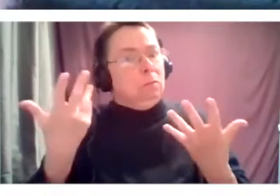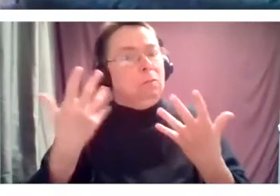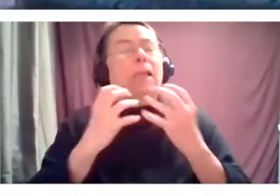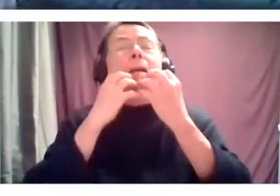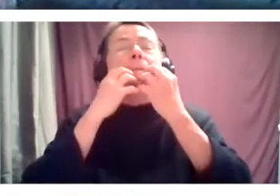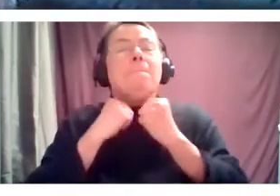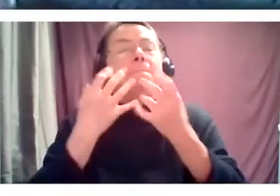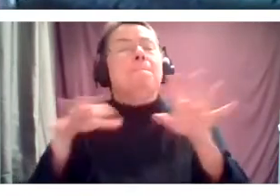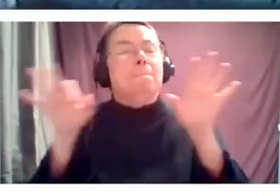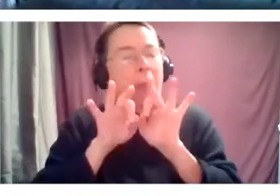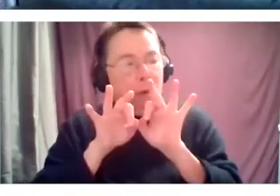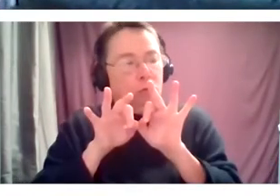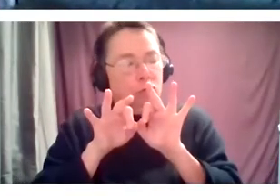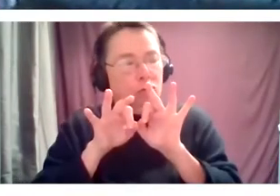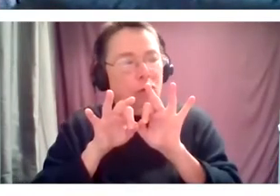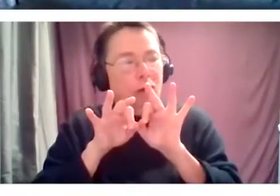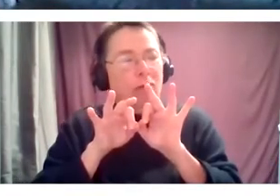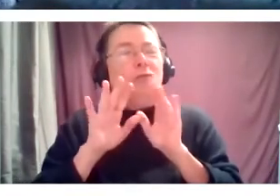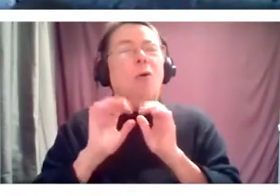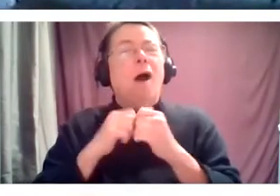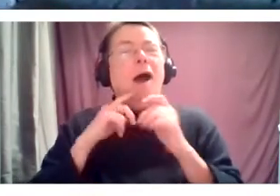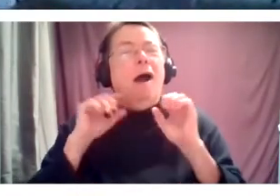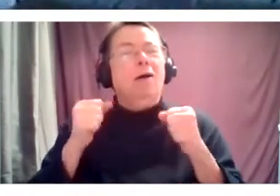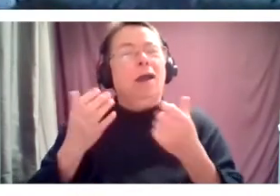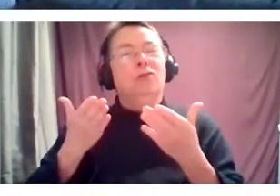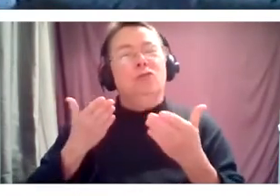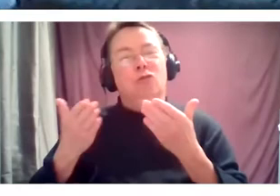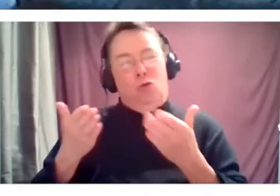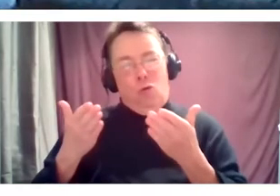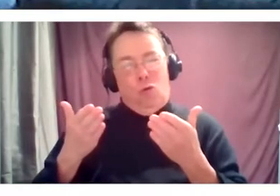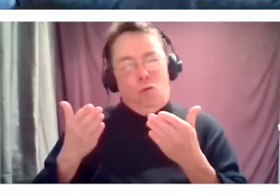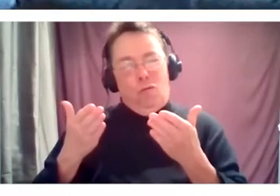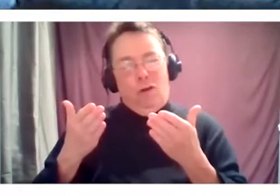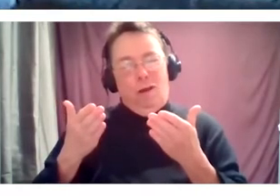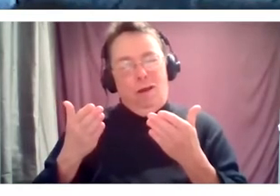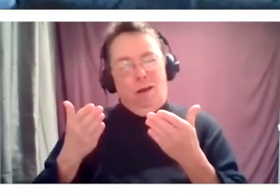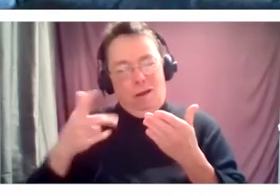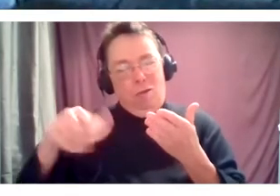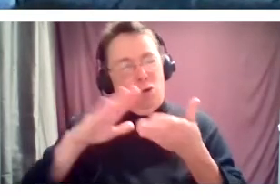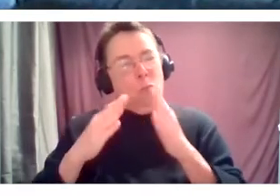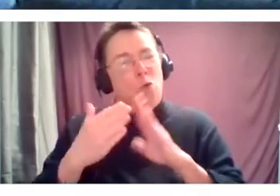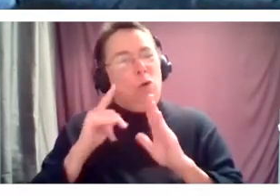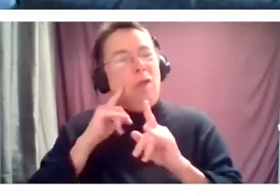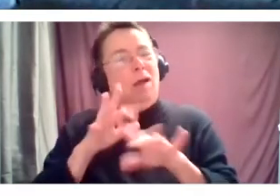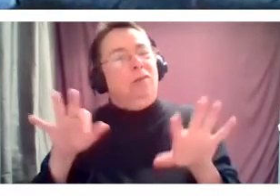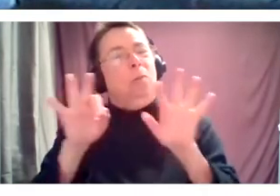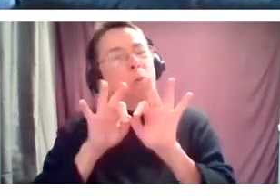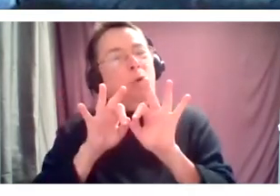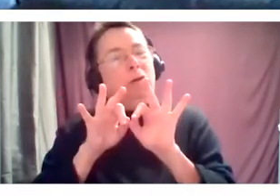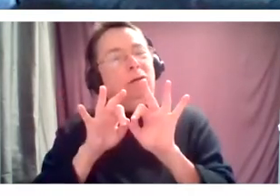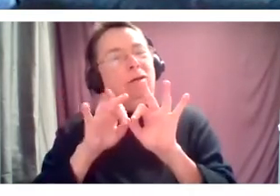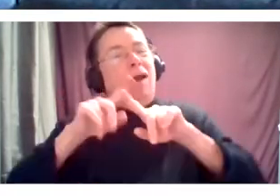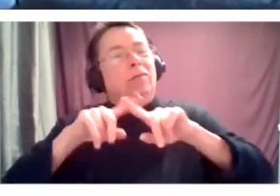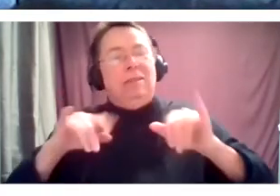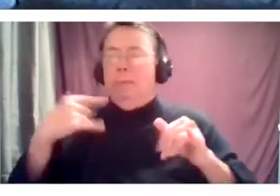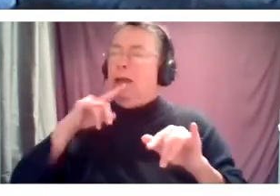about how we can reserve in a way that matters while we're in this period of sort of slowdown